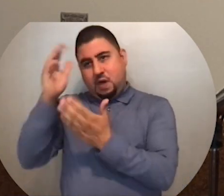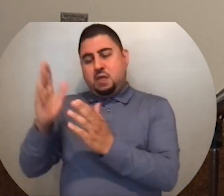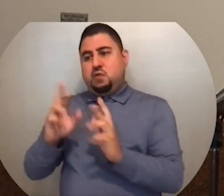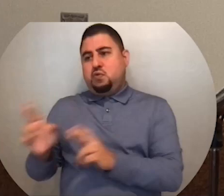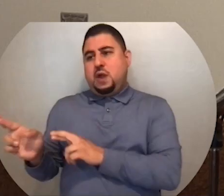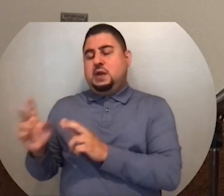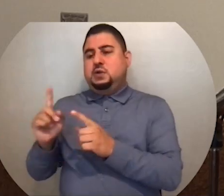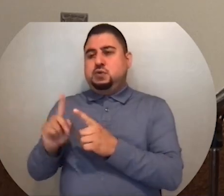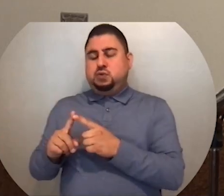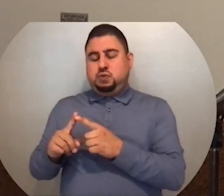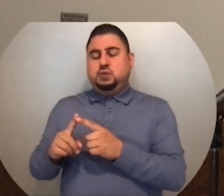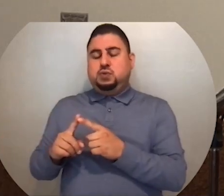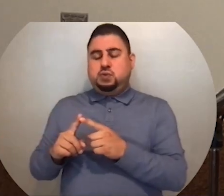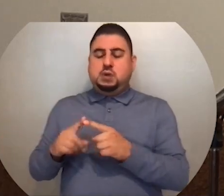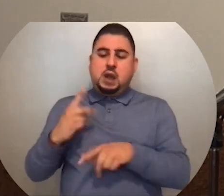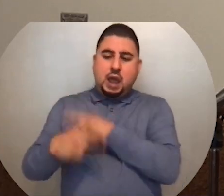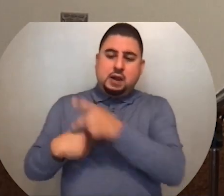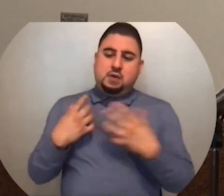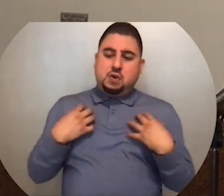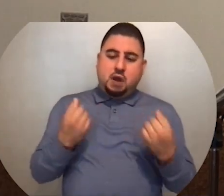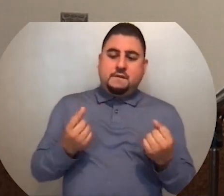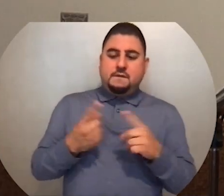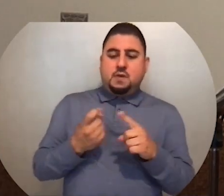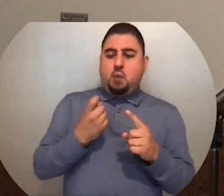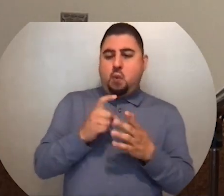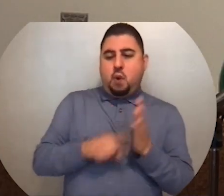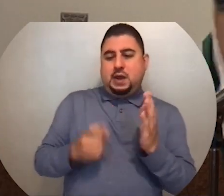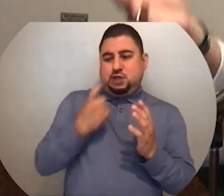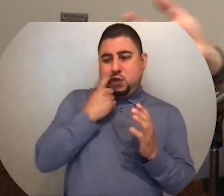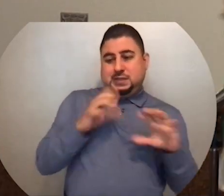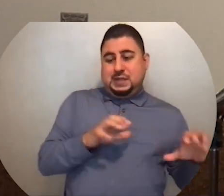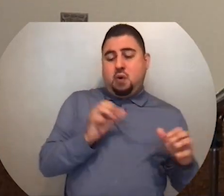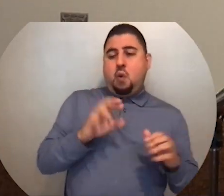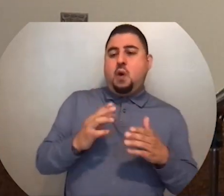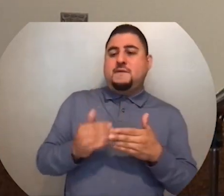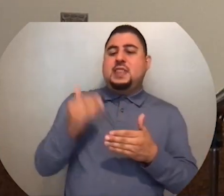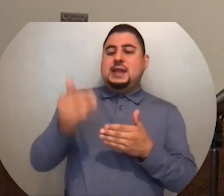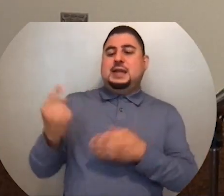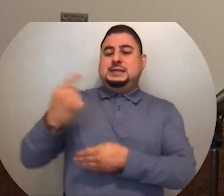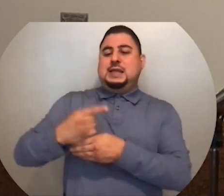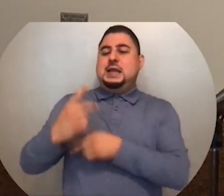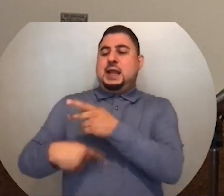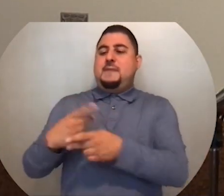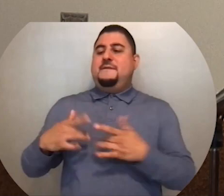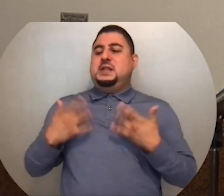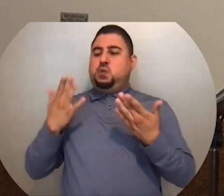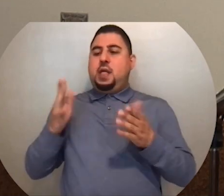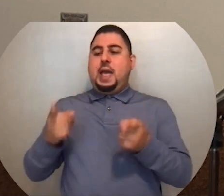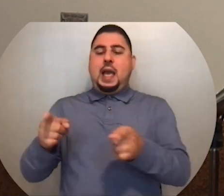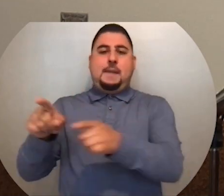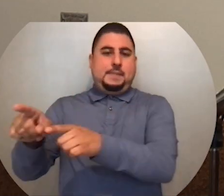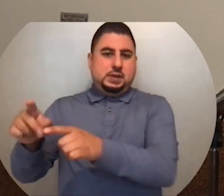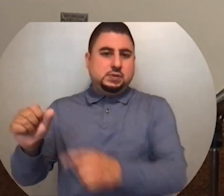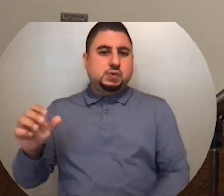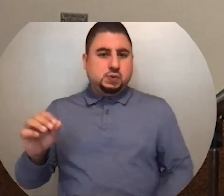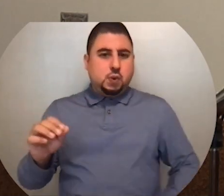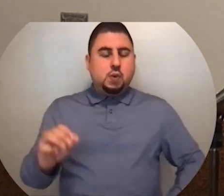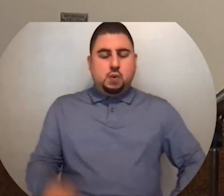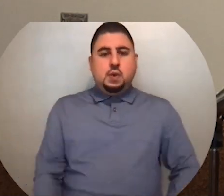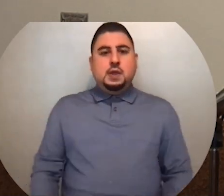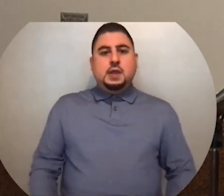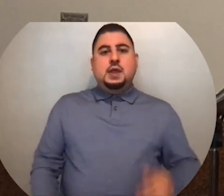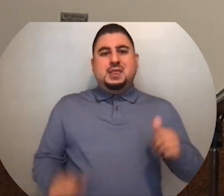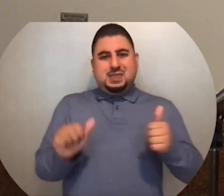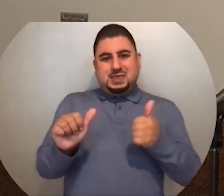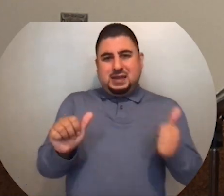prepare. He's either kind of recouping from what he's just done or preparing for the next set of events that are going to happen. And so the